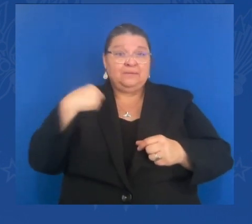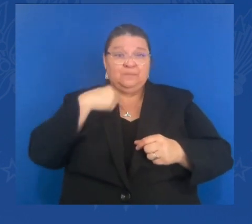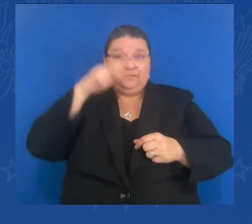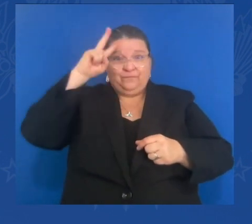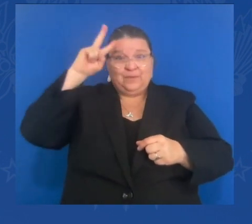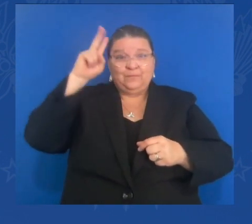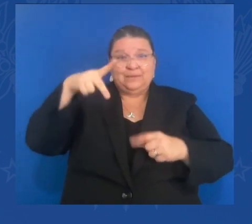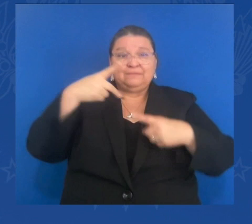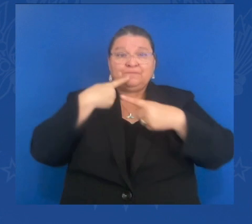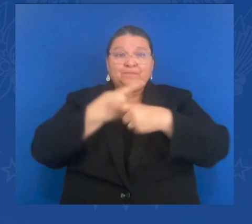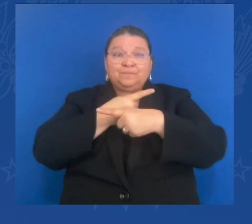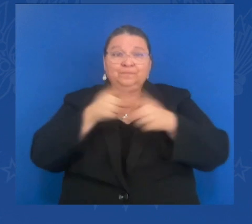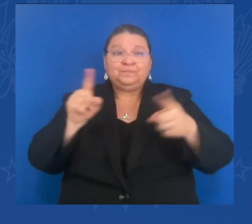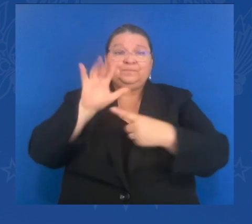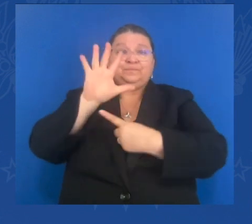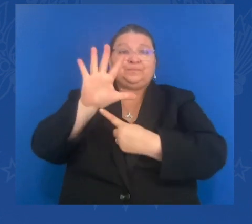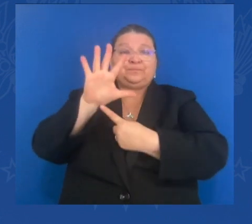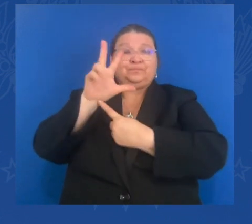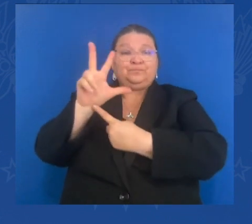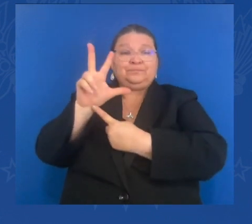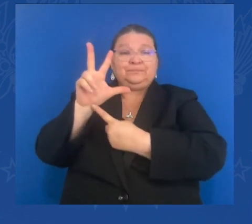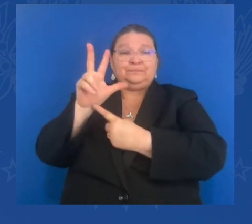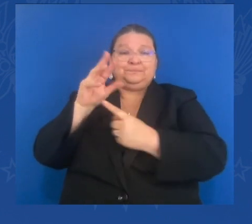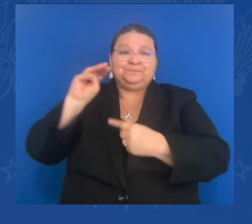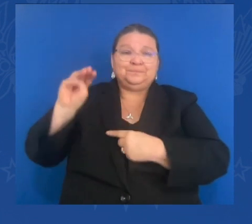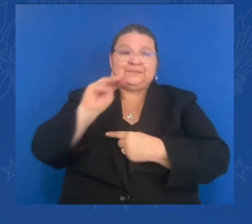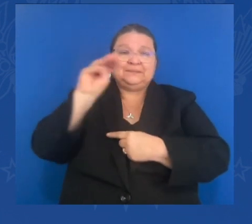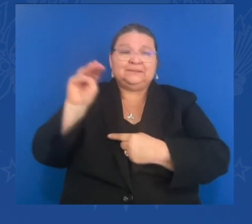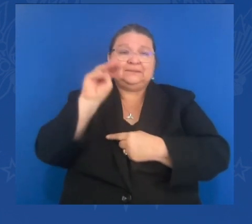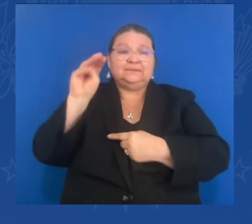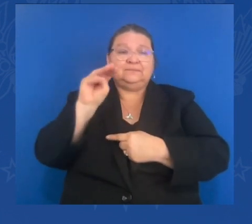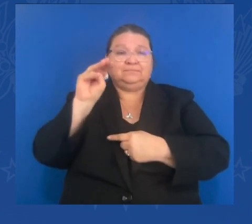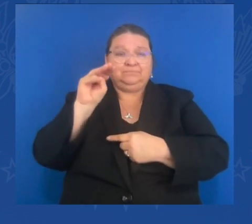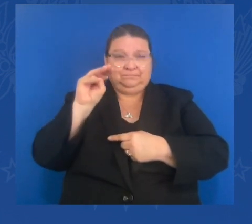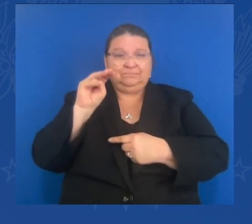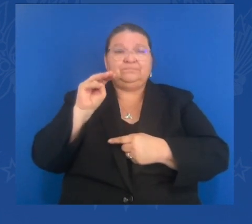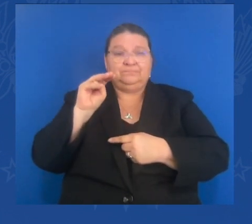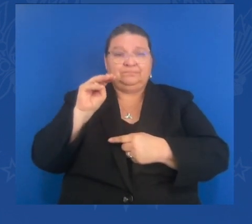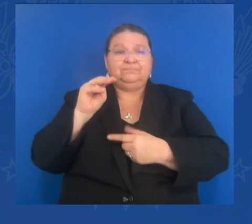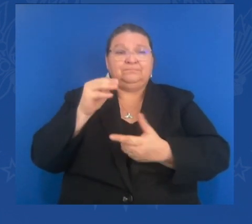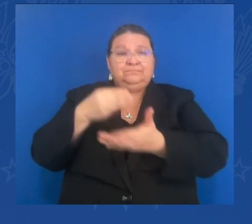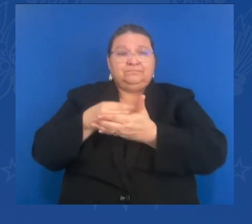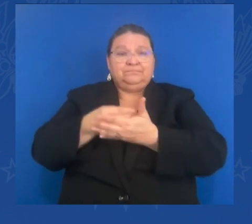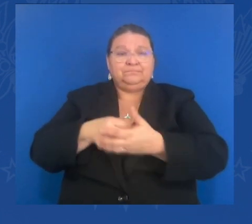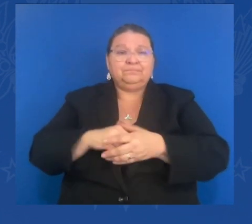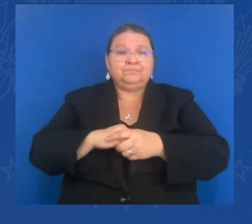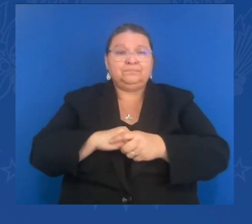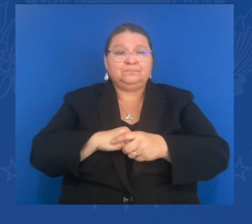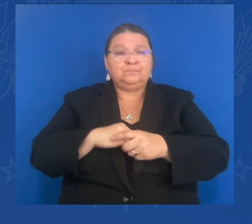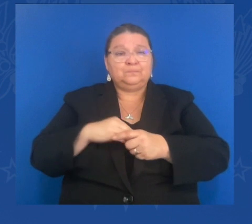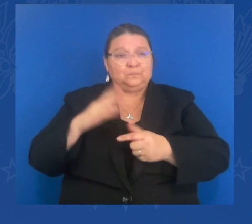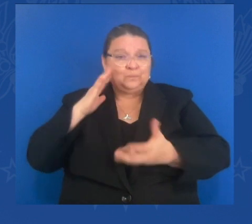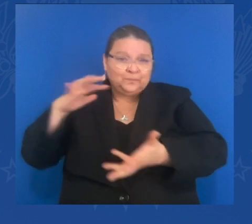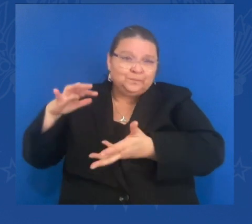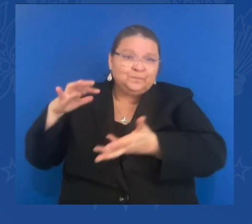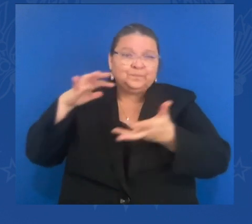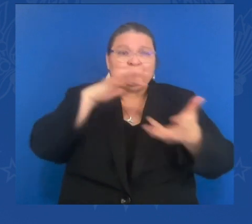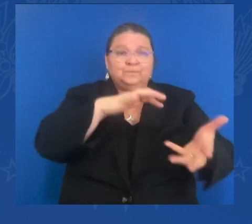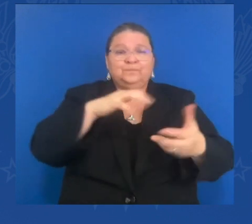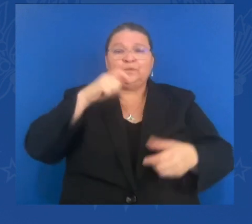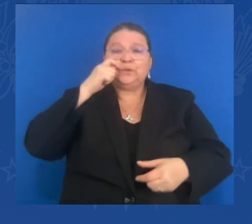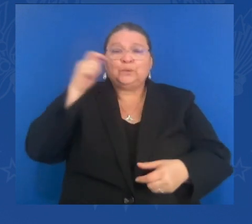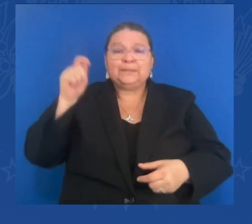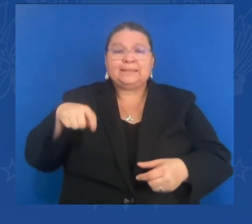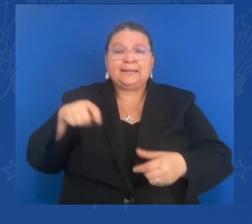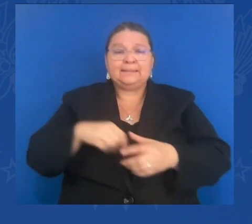to Ukraine. That brings the total humanitarian assistance to $107 million in just two weeks. We've joined